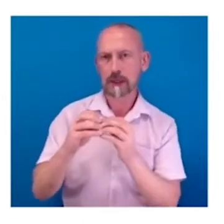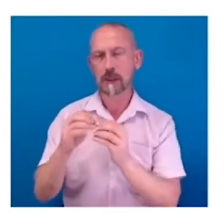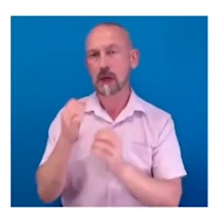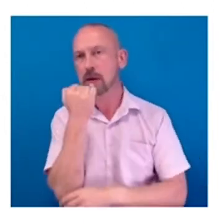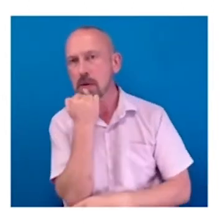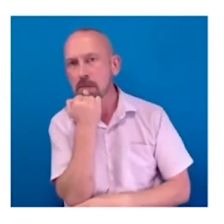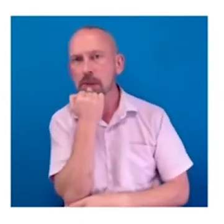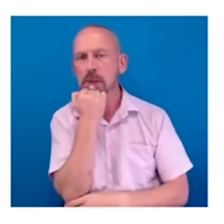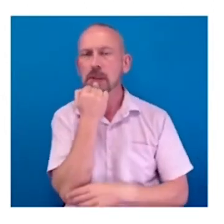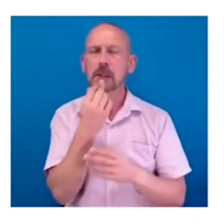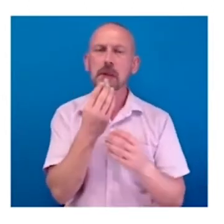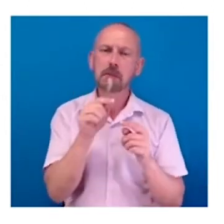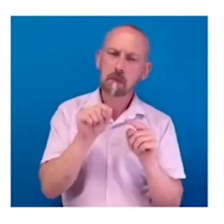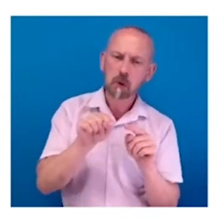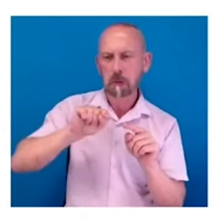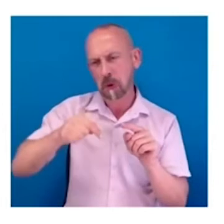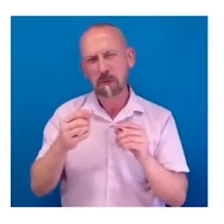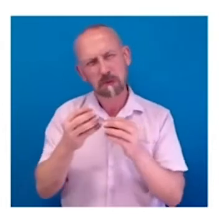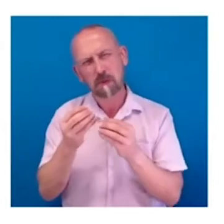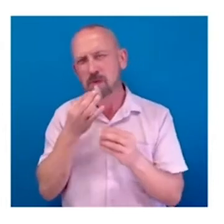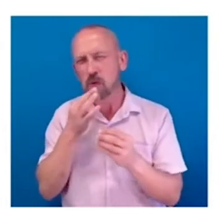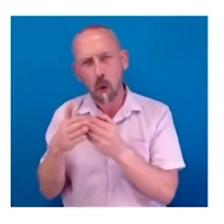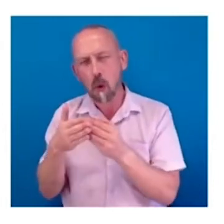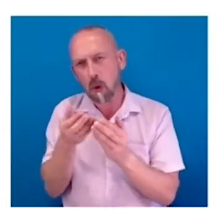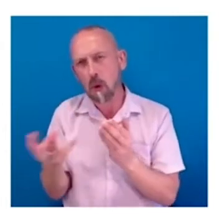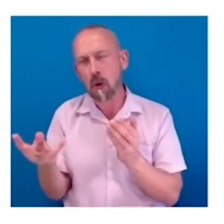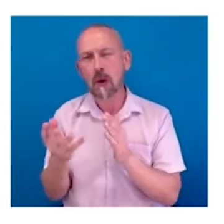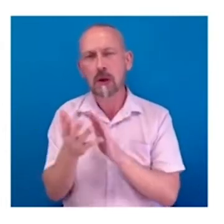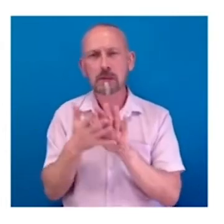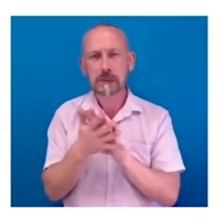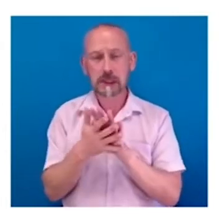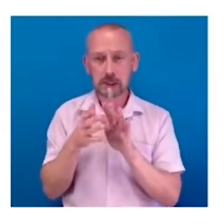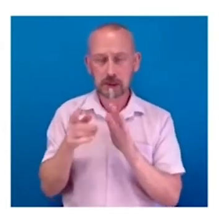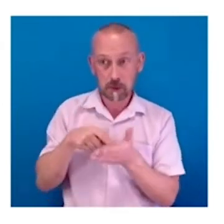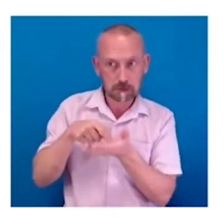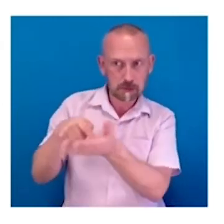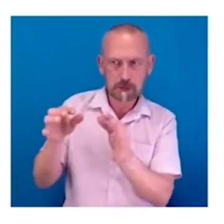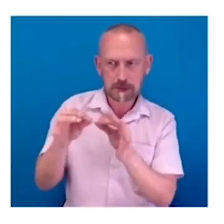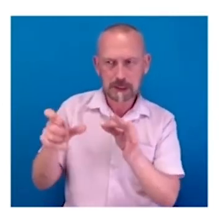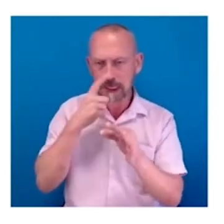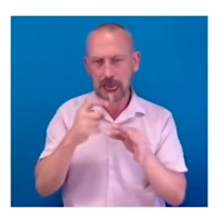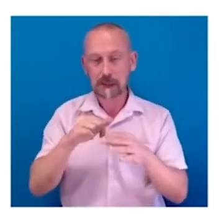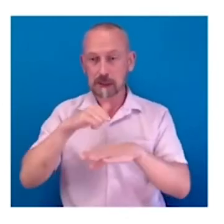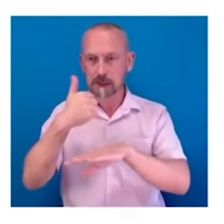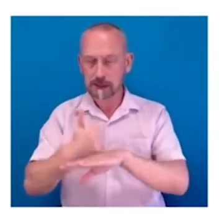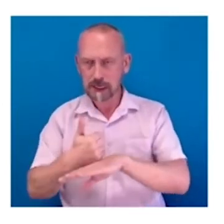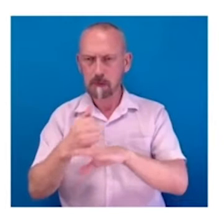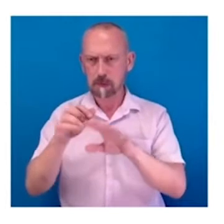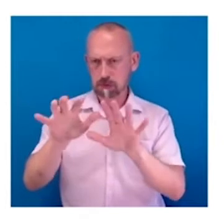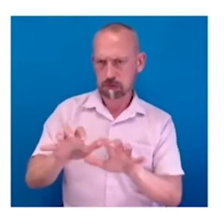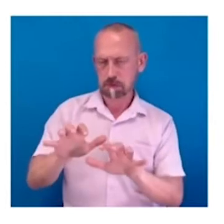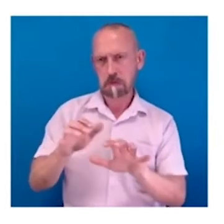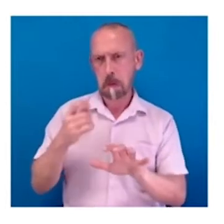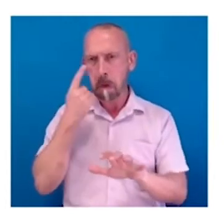punctuations to allow the BBC and to allow us to set dummy copy and to actually start putting the typeface